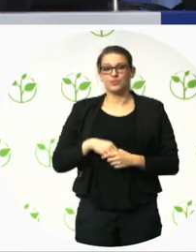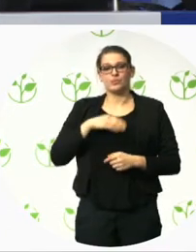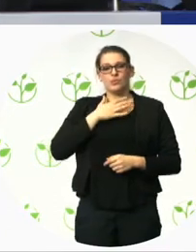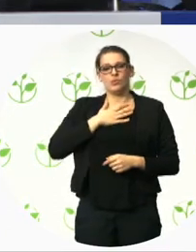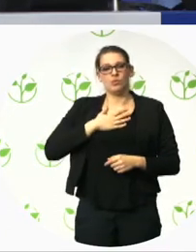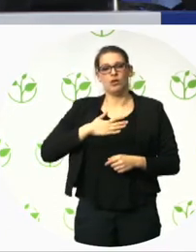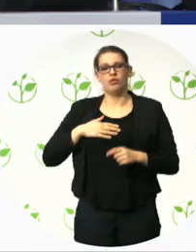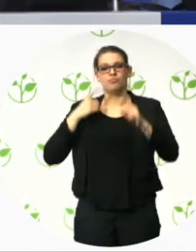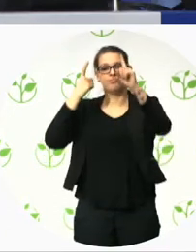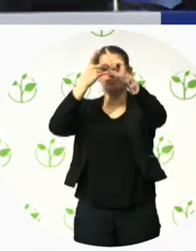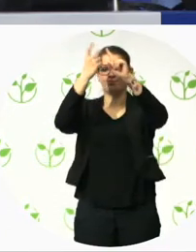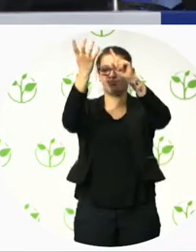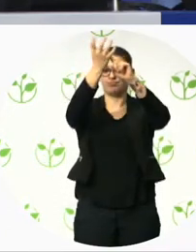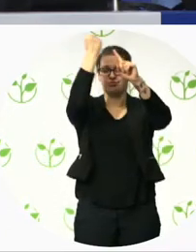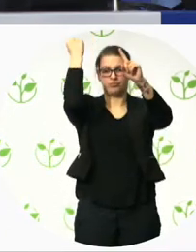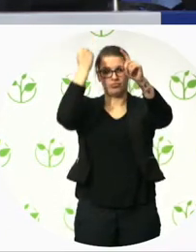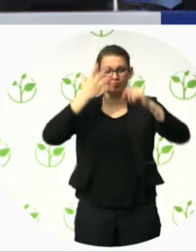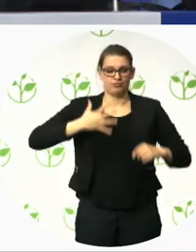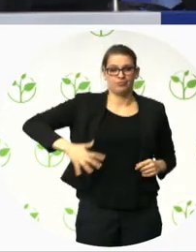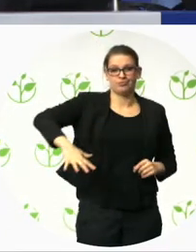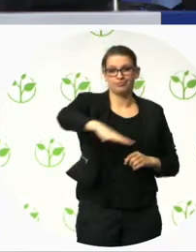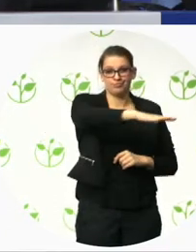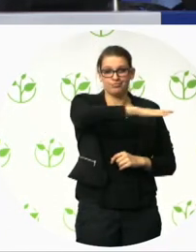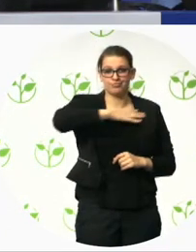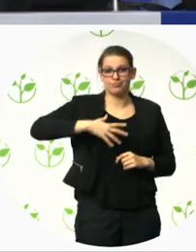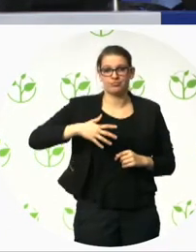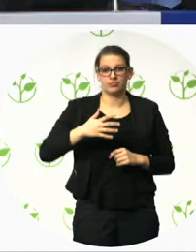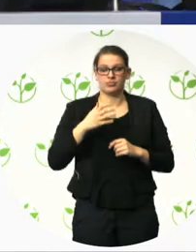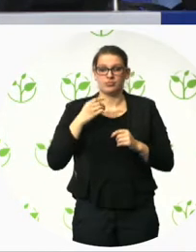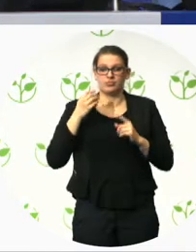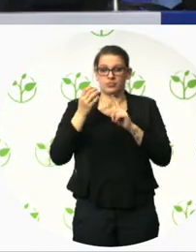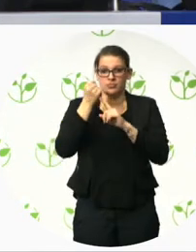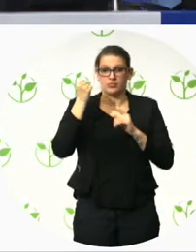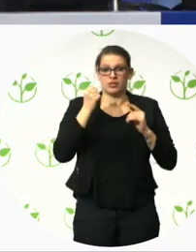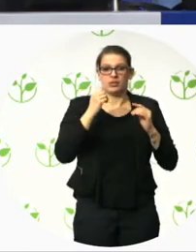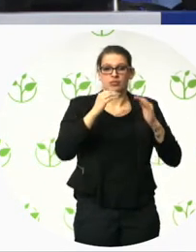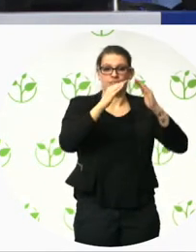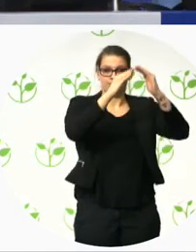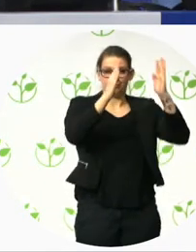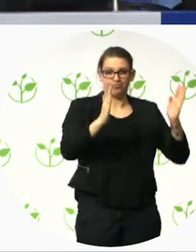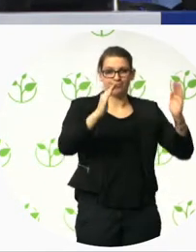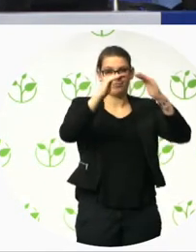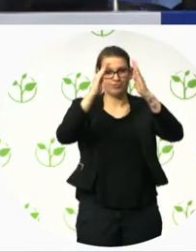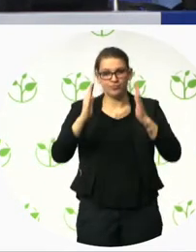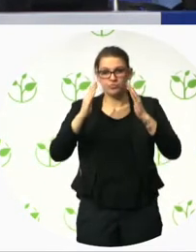of accessibility, housing, working in local economy, and, uh, social life.